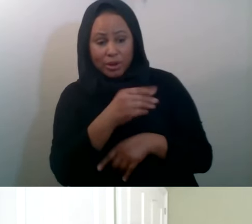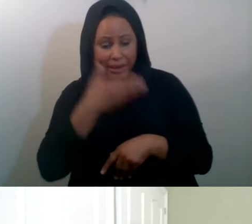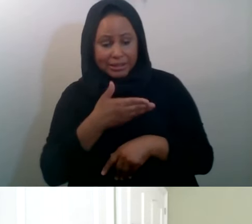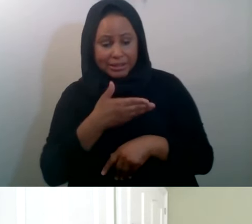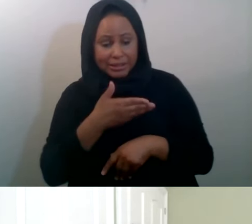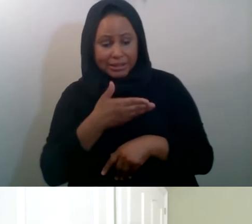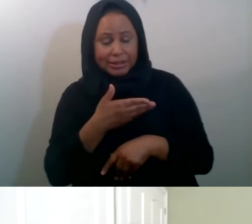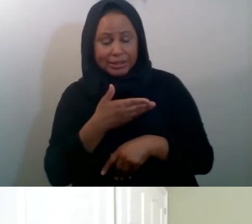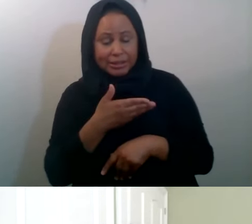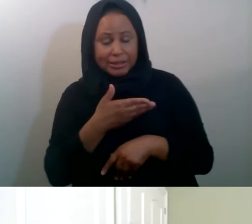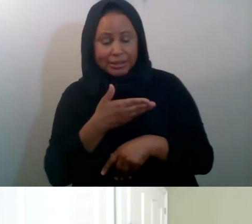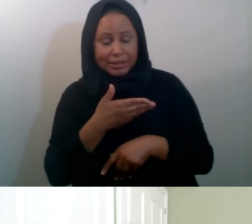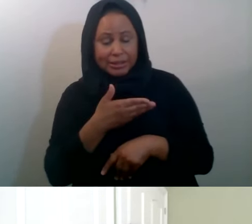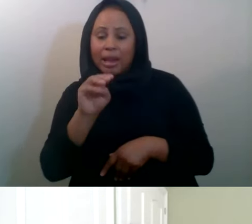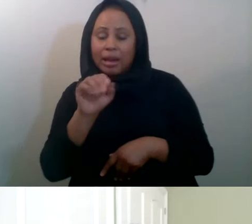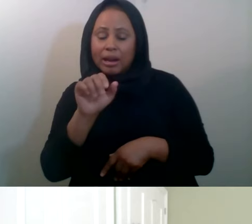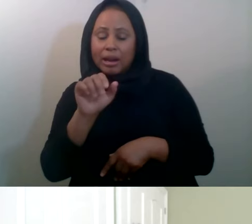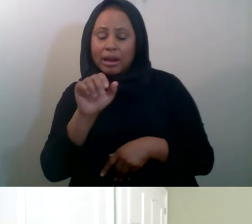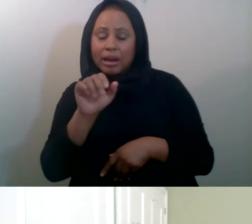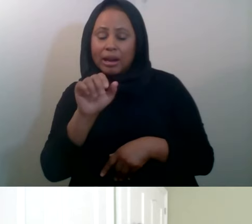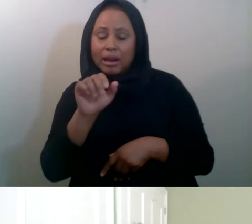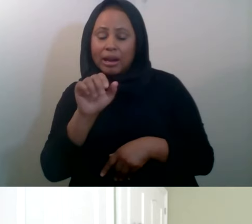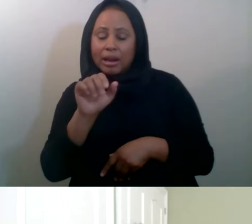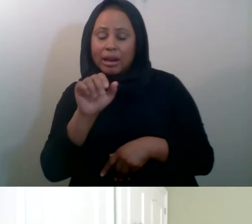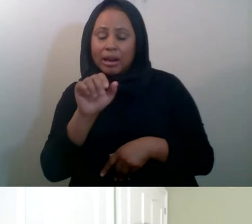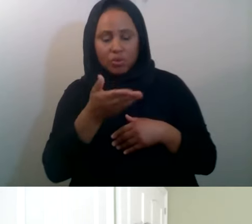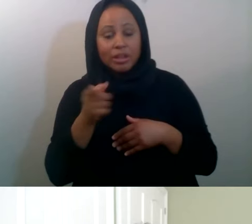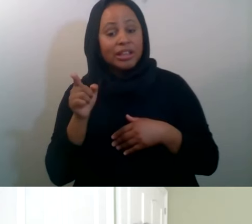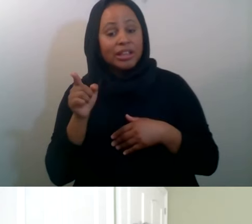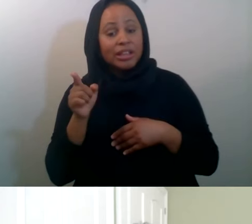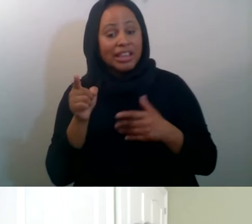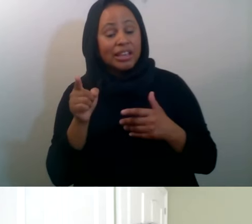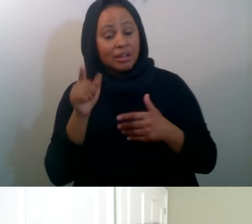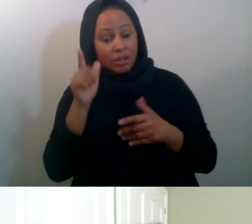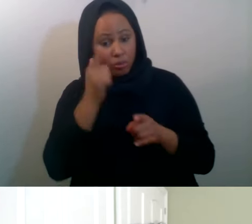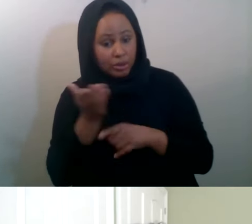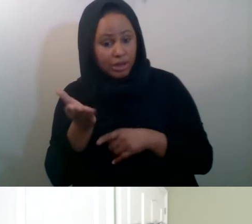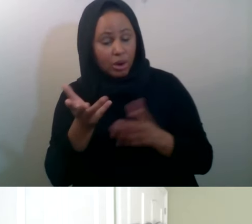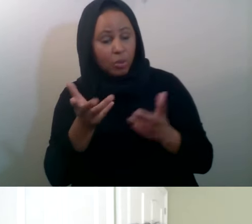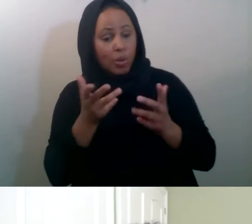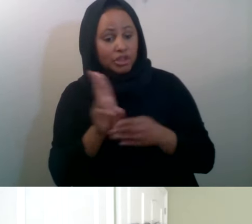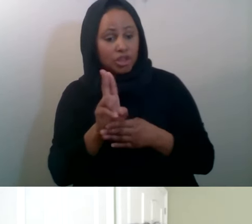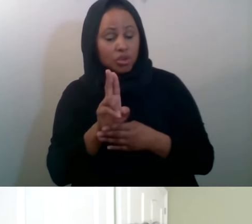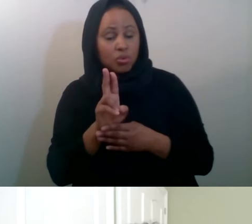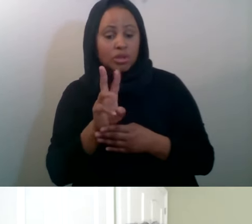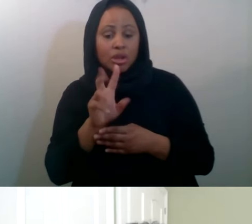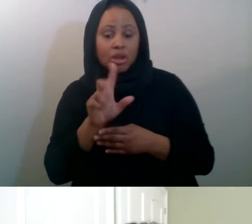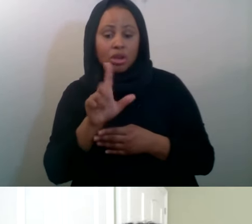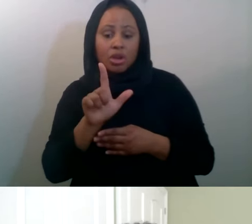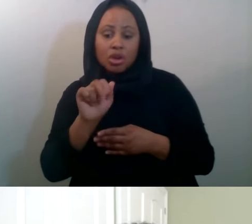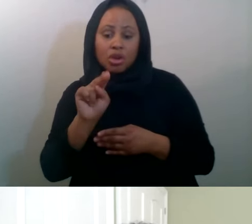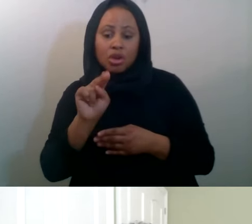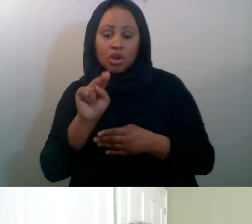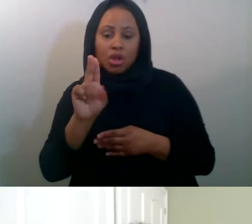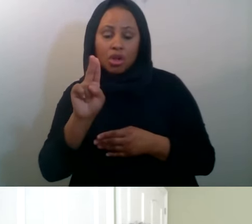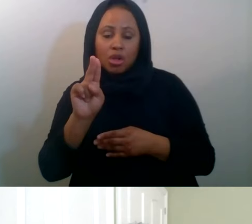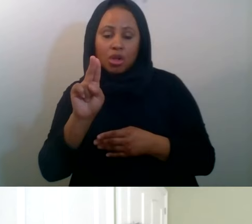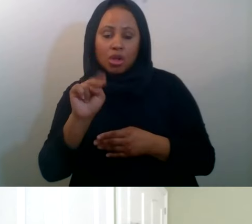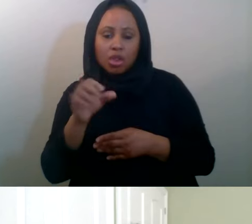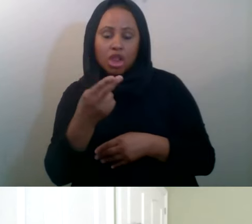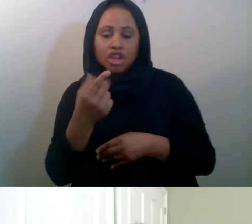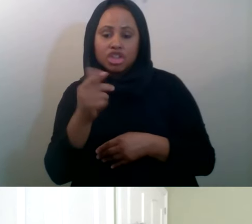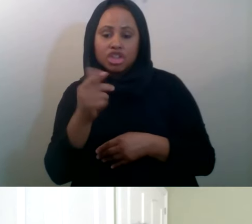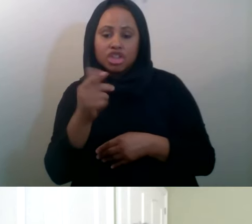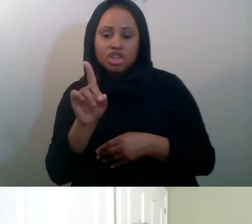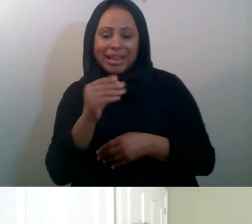Um, uh, he, he really wants to use LaunchGood and he has a restaurant in Los Angeles and wants to have 3000 meals a day,